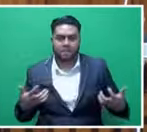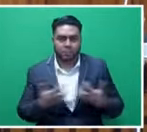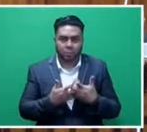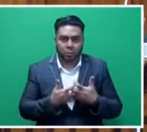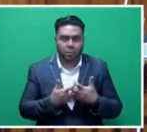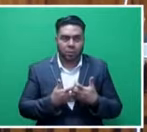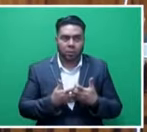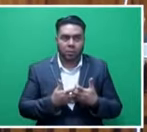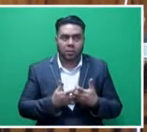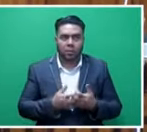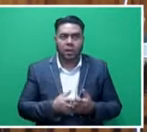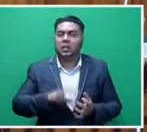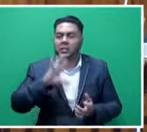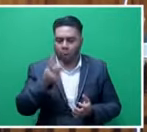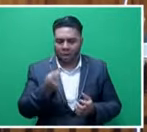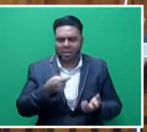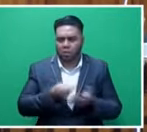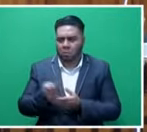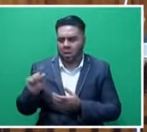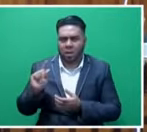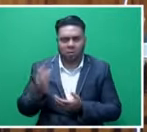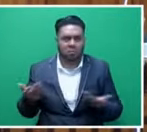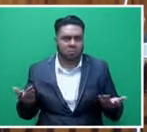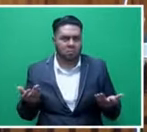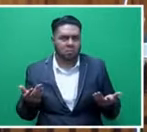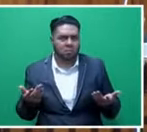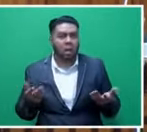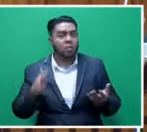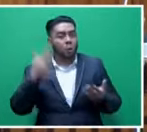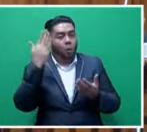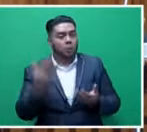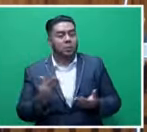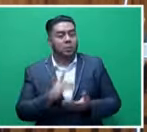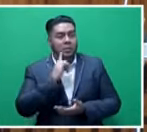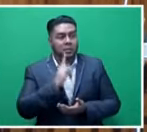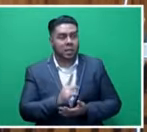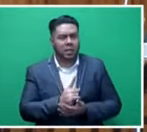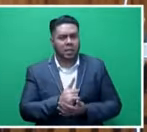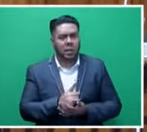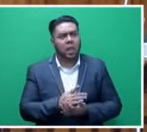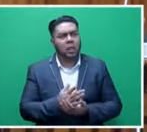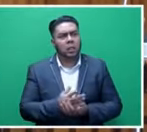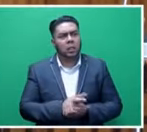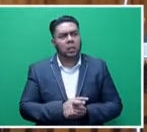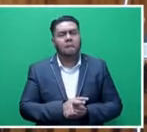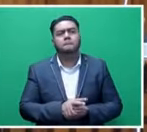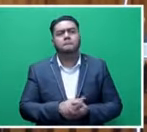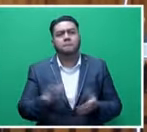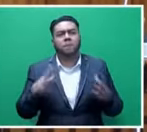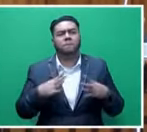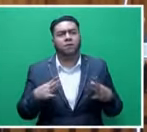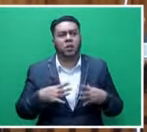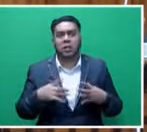we need to bear, somebody needs to bear the cost. And let me bring a point. Honorable Naui Kula said, disabled persons used to get free bus fare. He